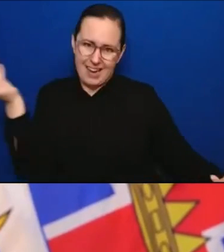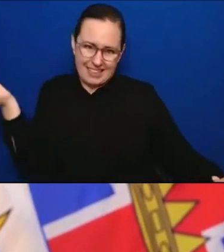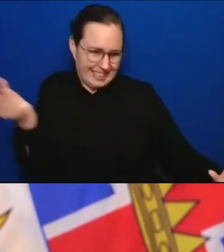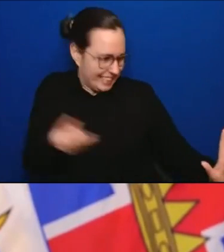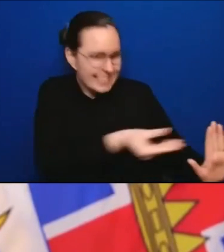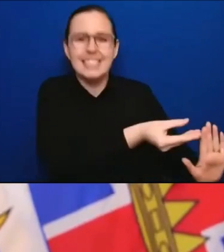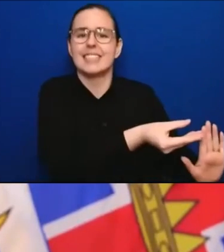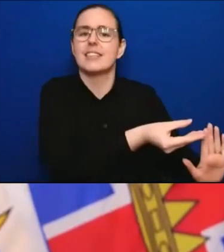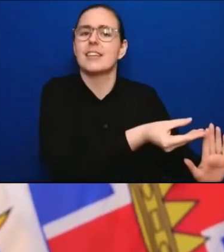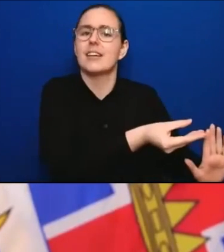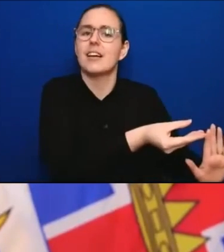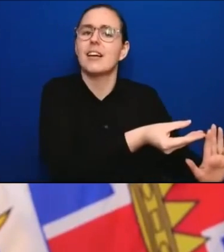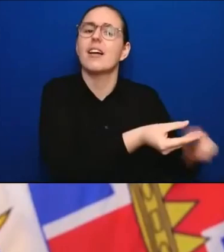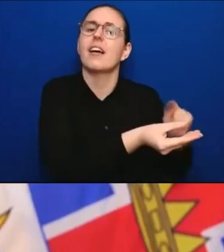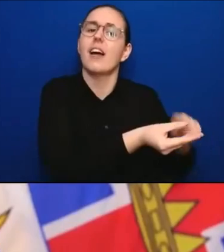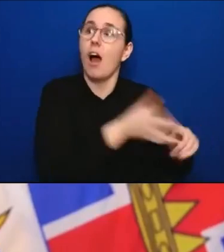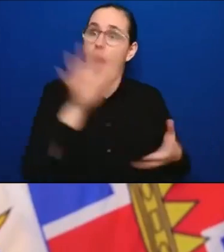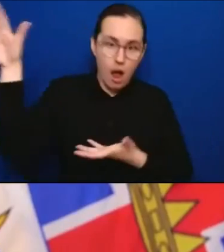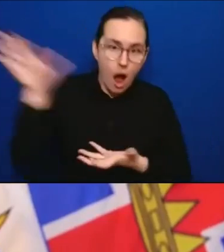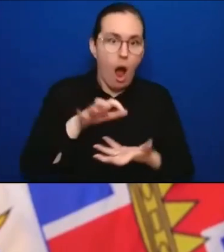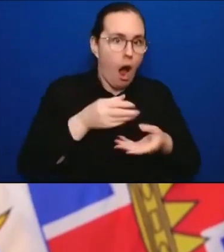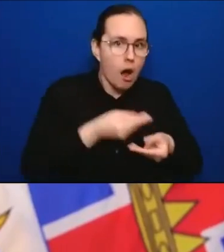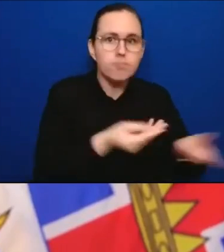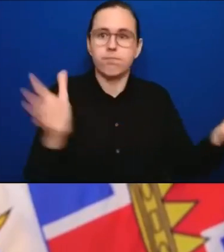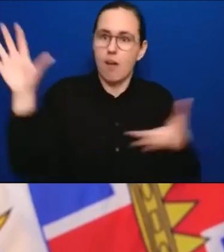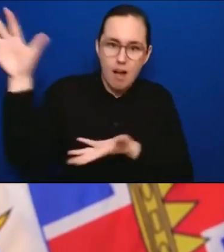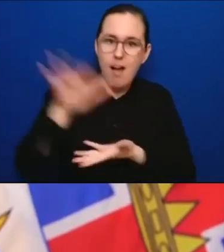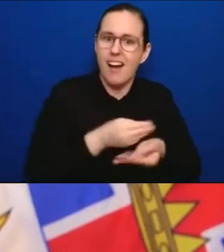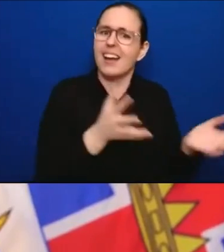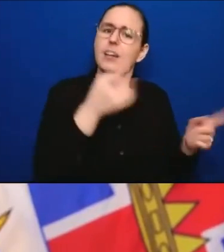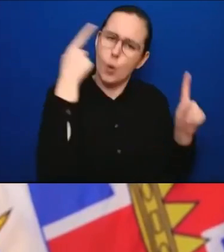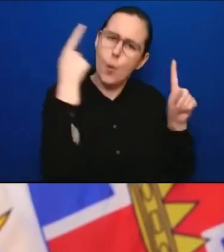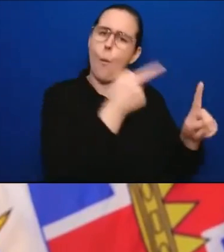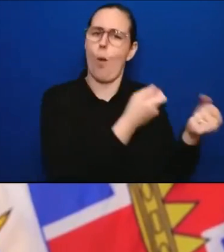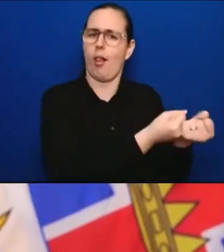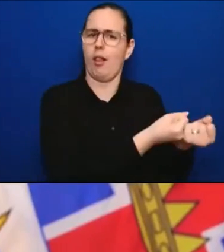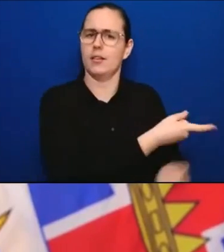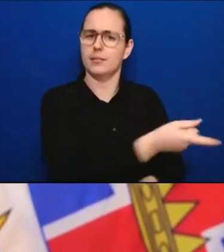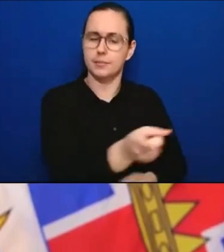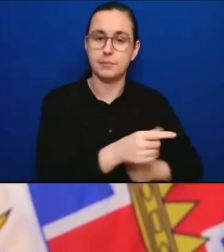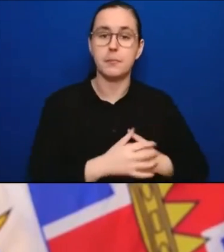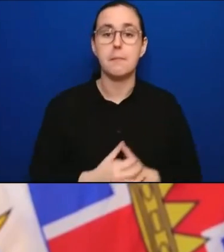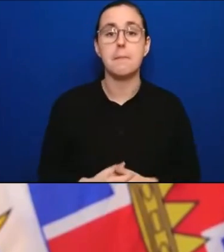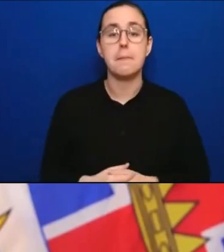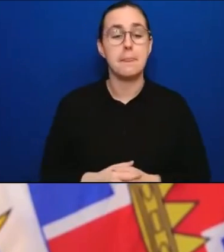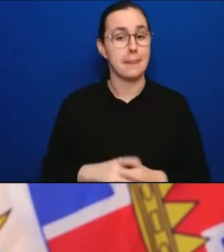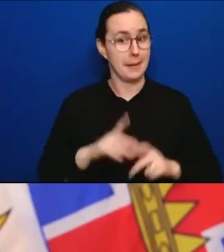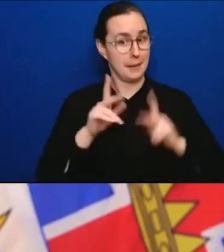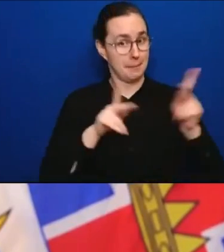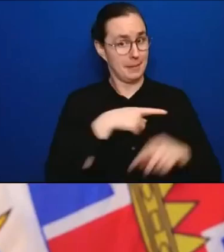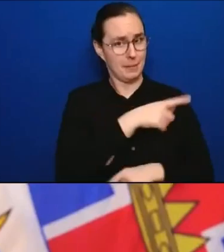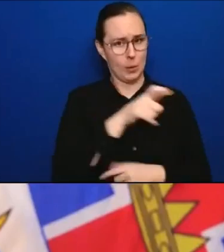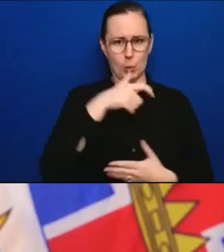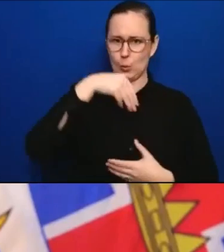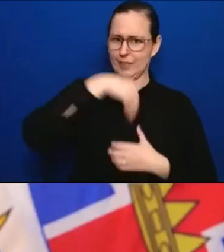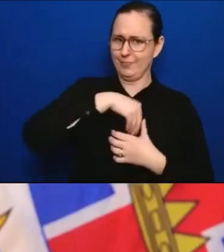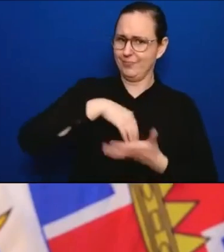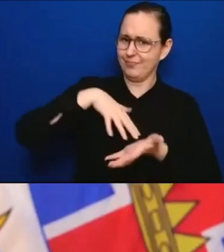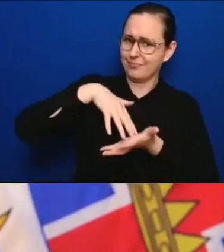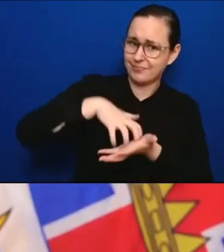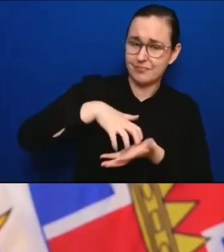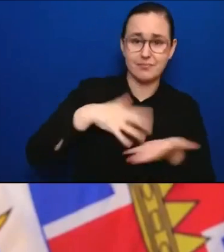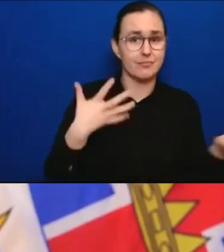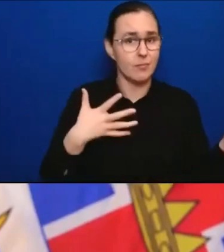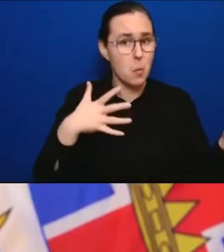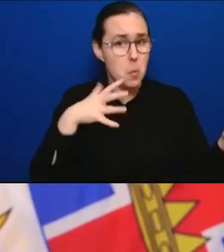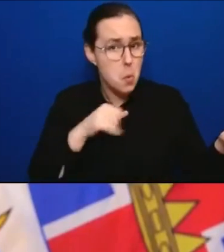people who are immune compromised or who are older, they are people that may benefit from